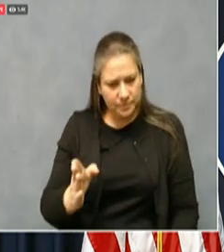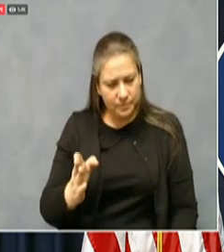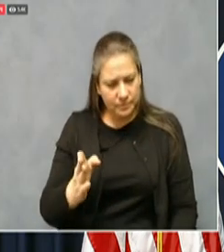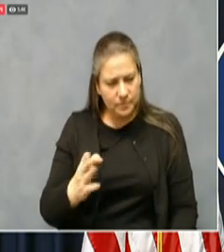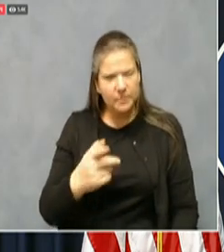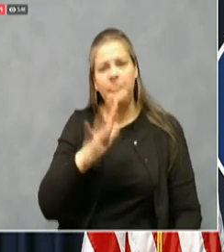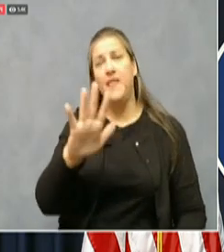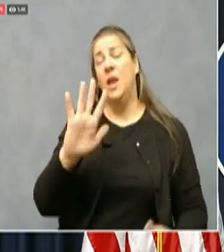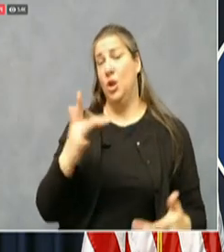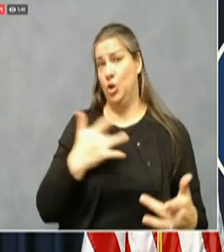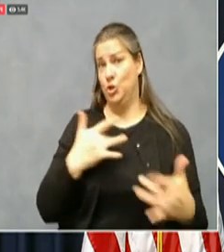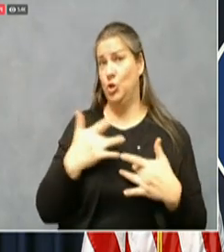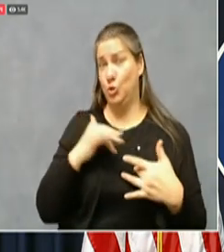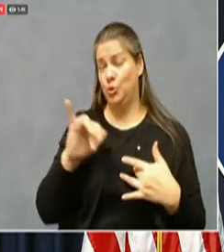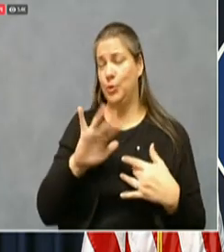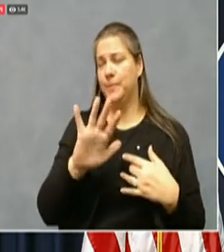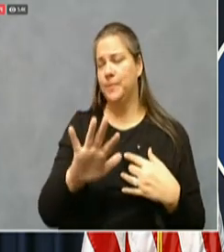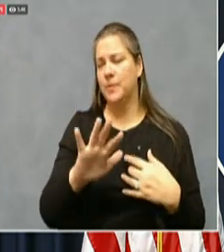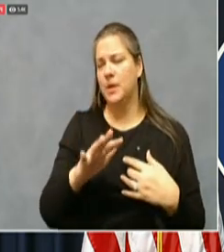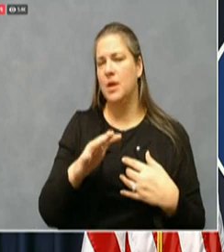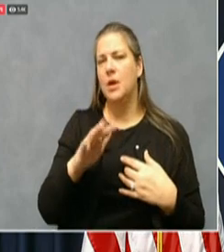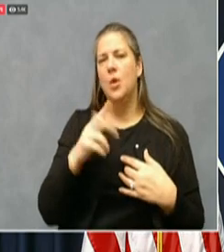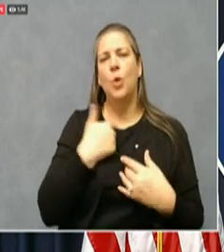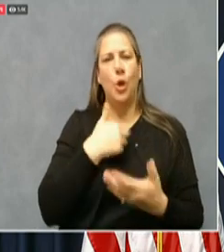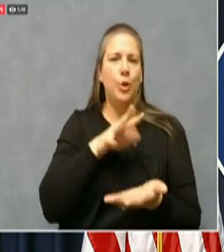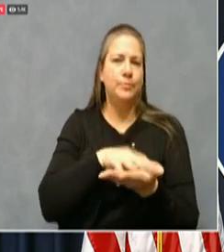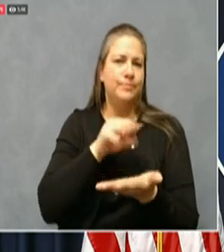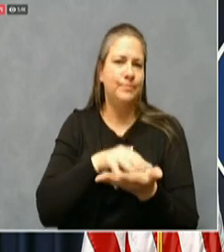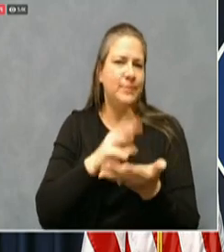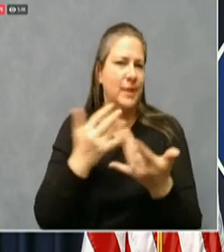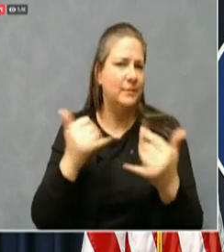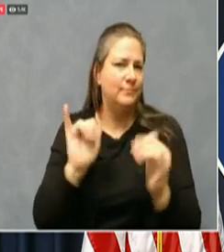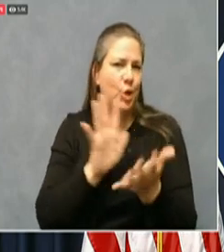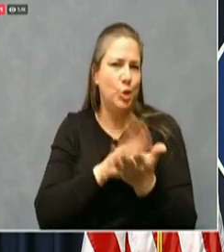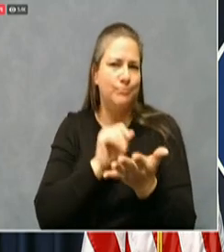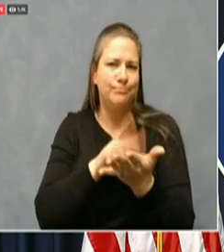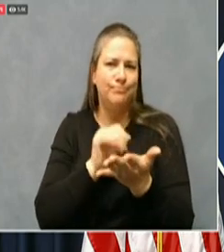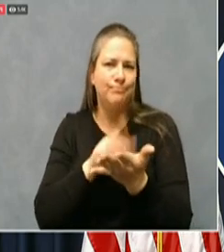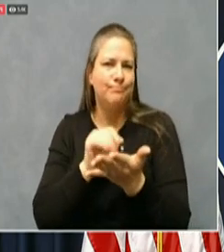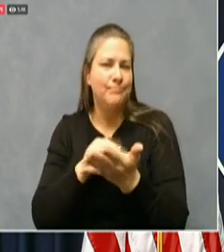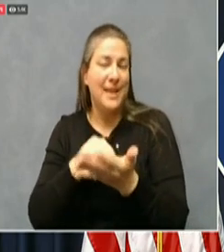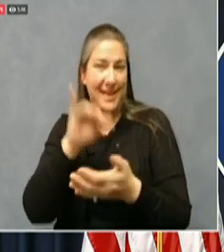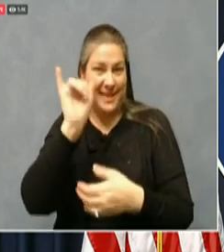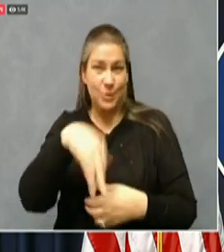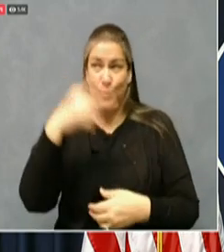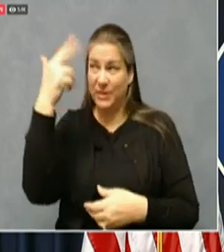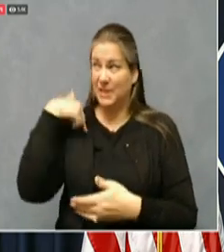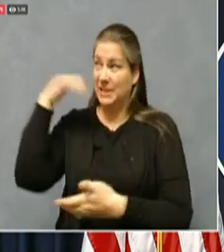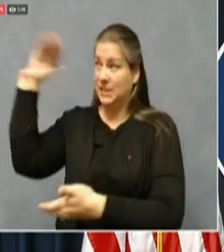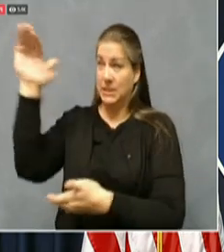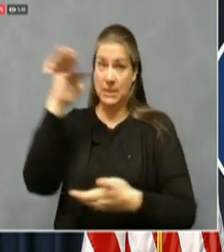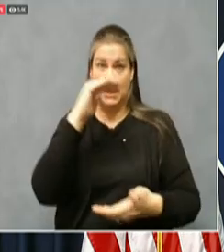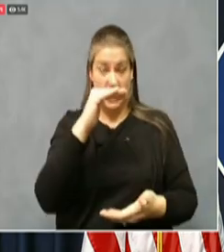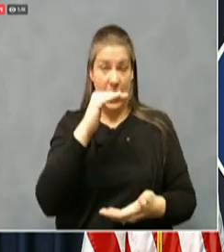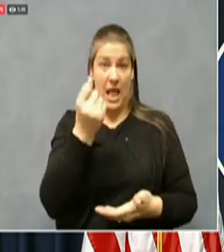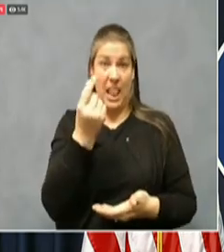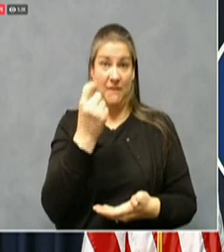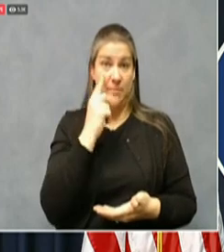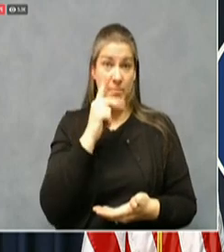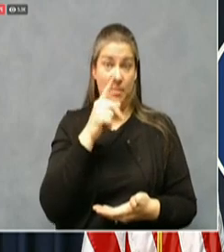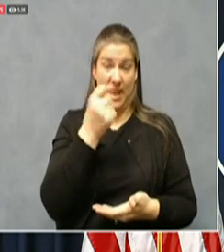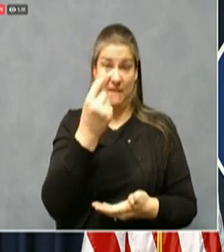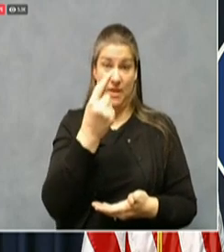also going to learn as we go. That's why we're having these first 11 do their program and then come back and talk to